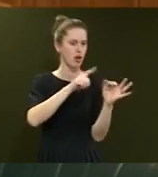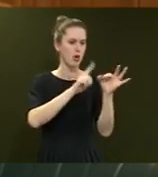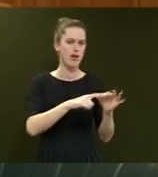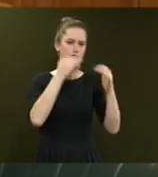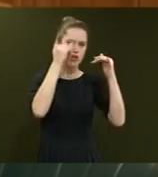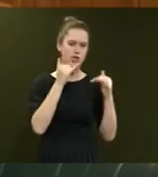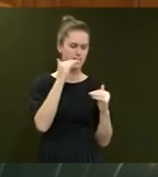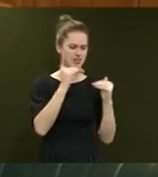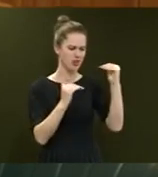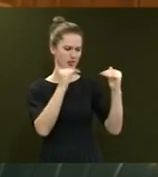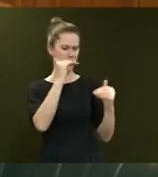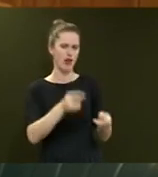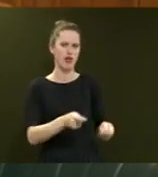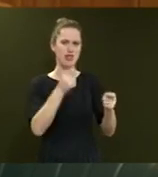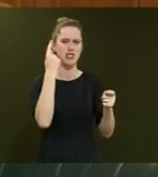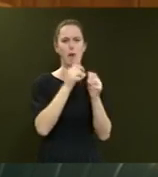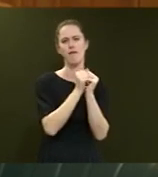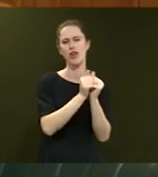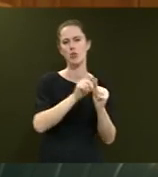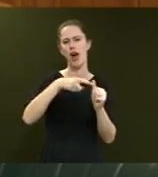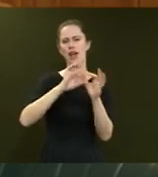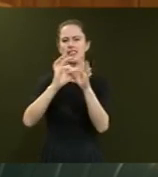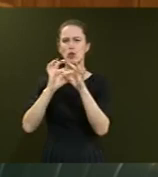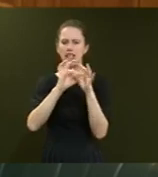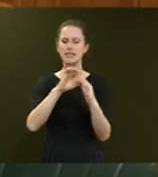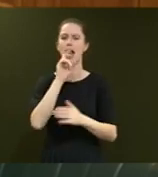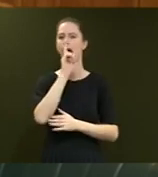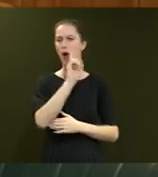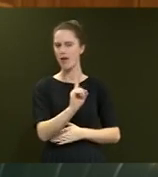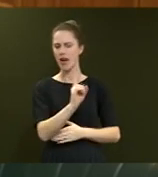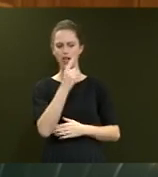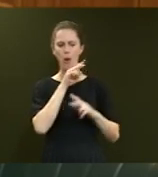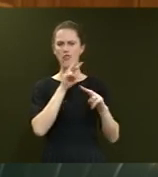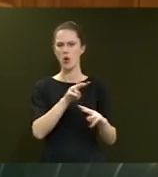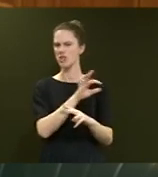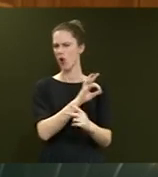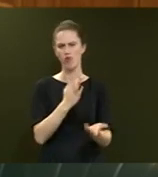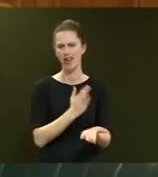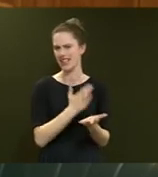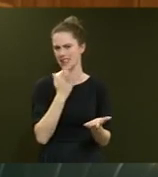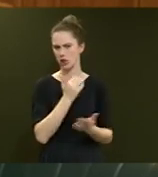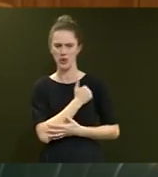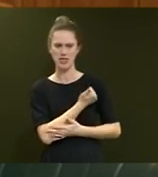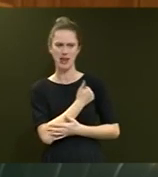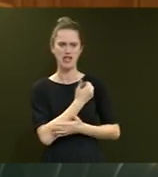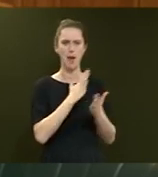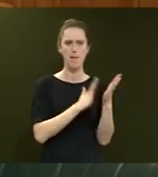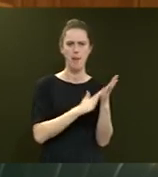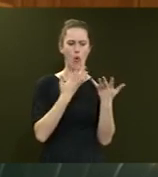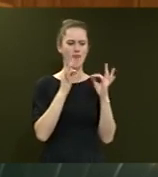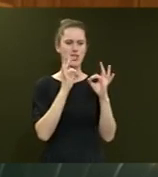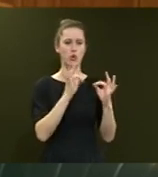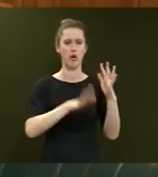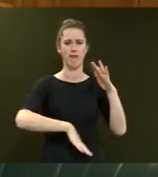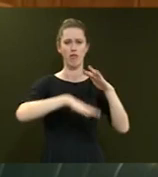degree also arise when considering friends and other associates. However, in our view, it is unrealistic to expect the Member or Official to